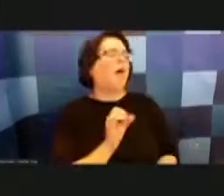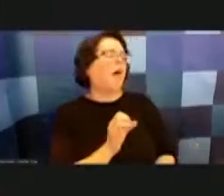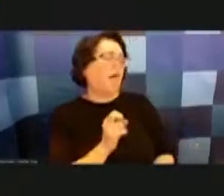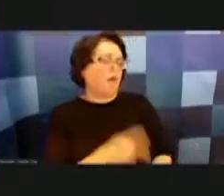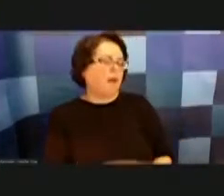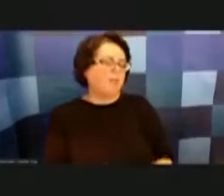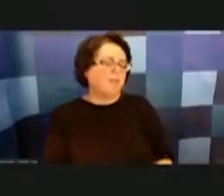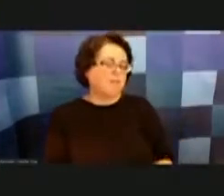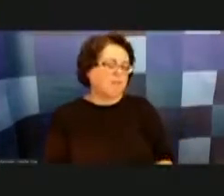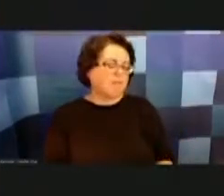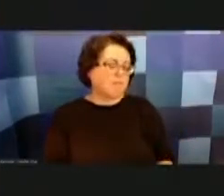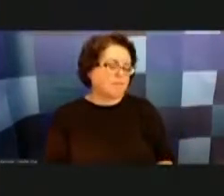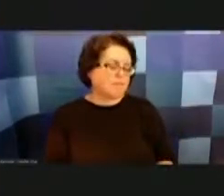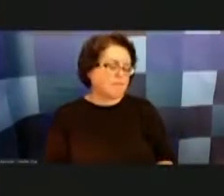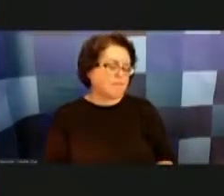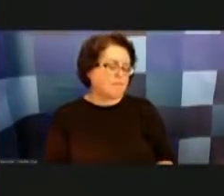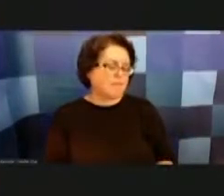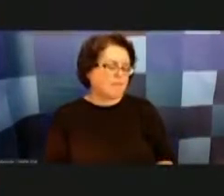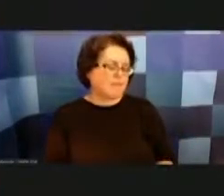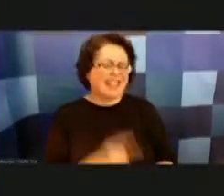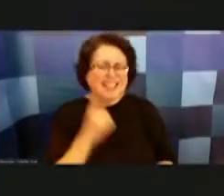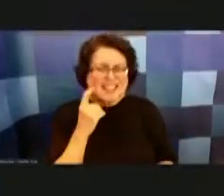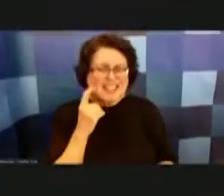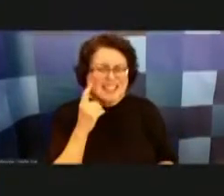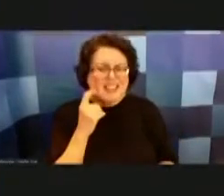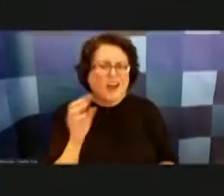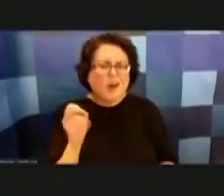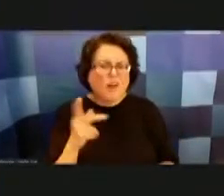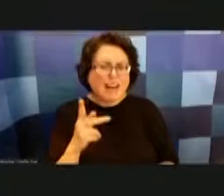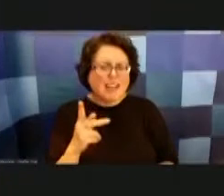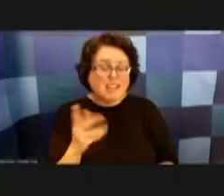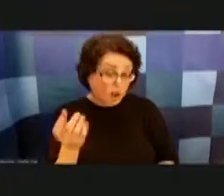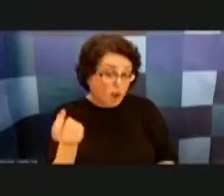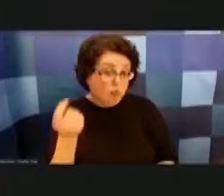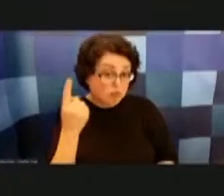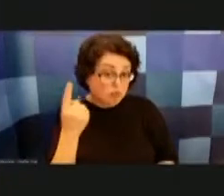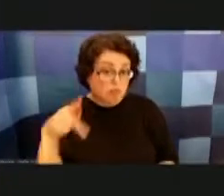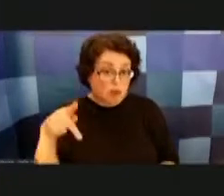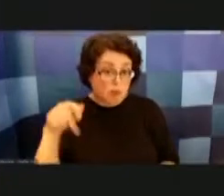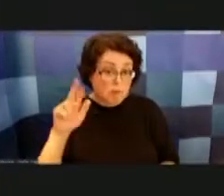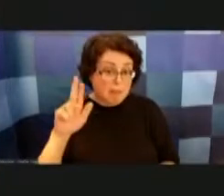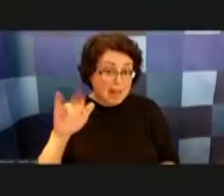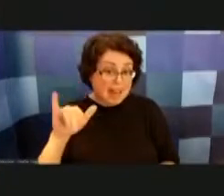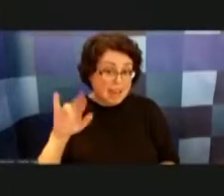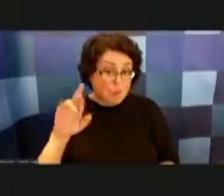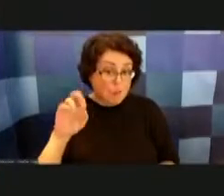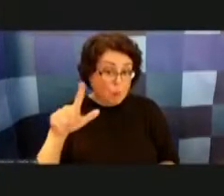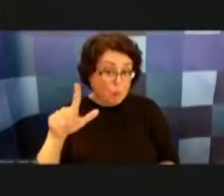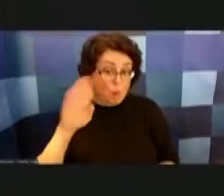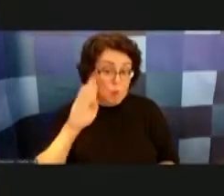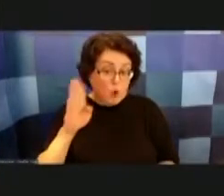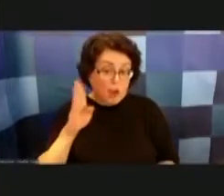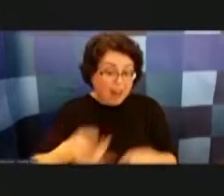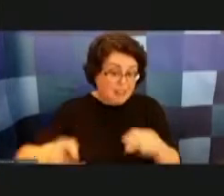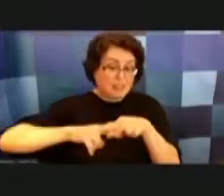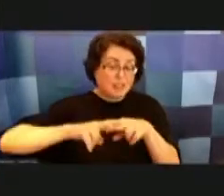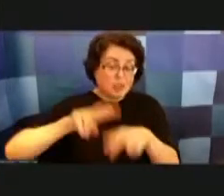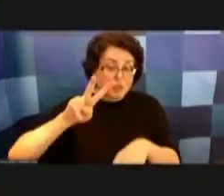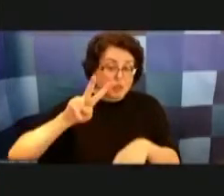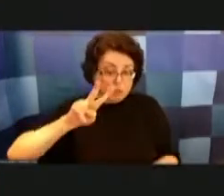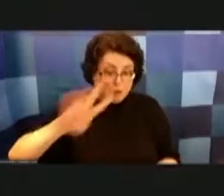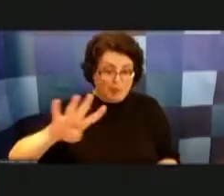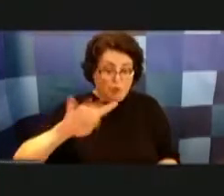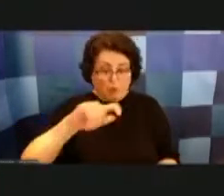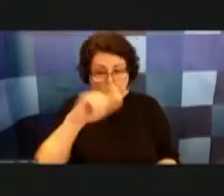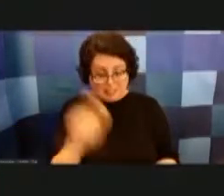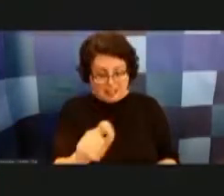yeah so okay so it makes sense because payroll would have went up 24 just because people come come back to right